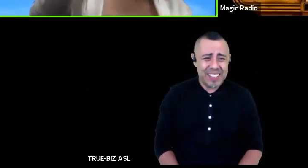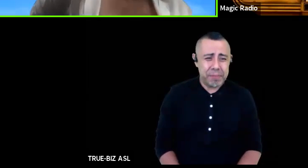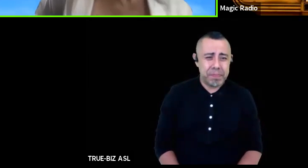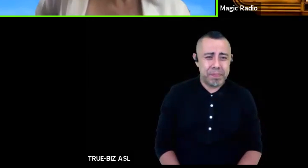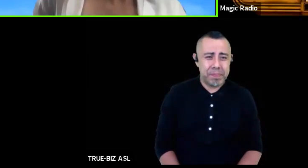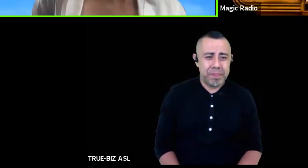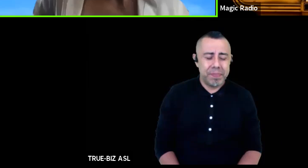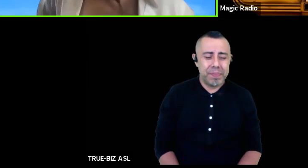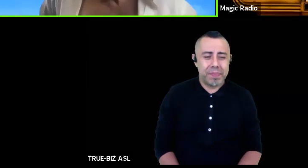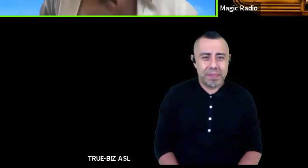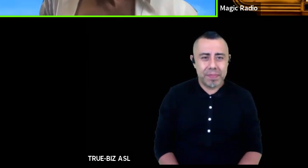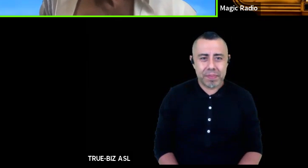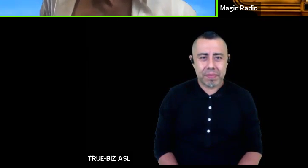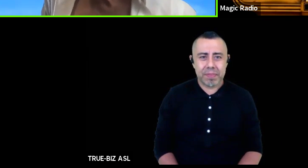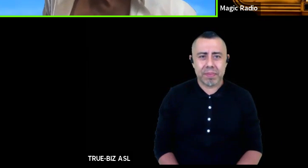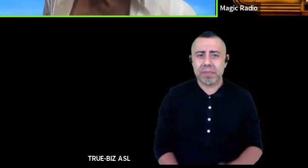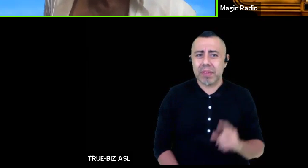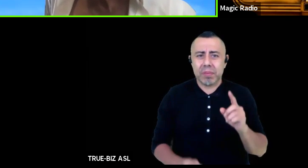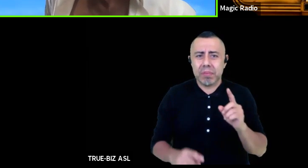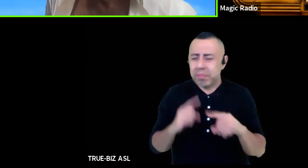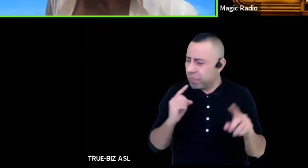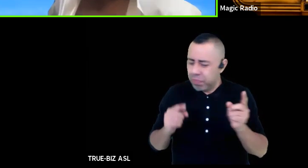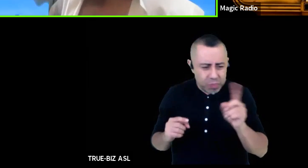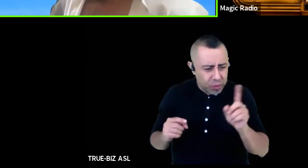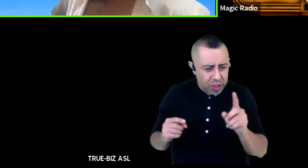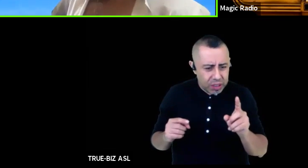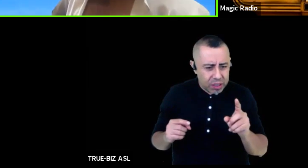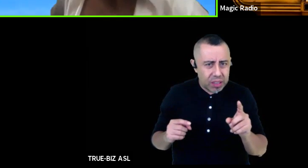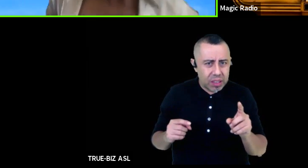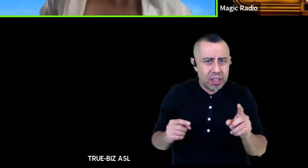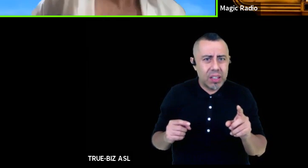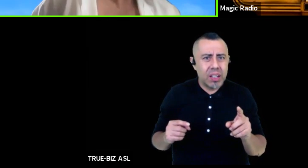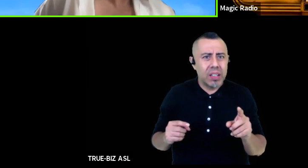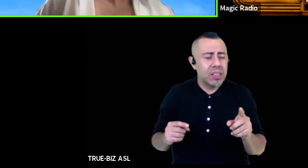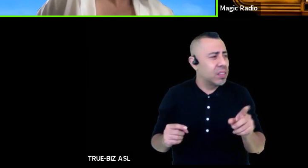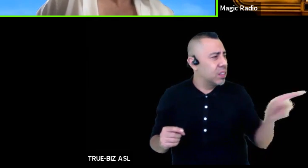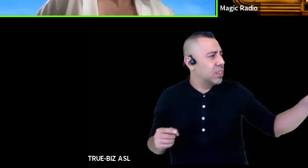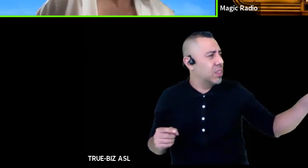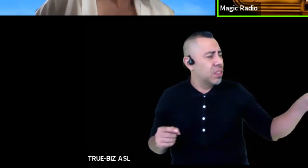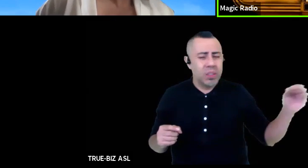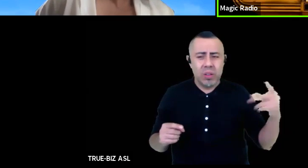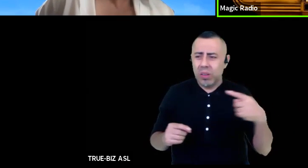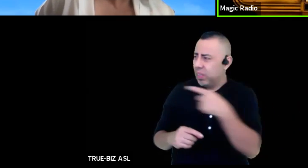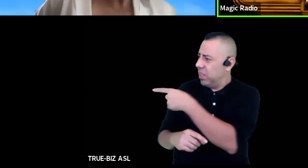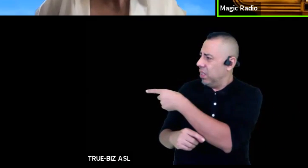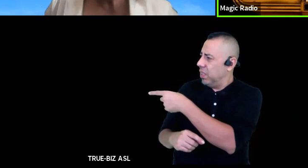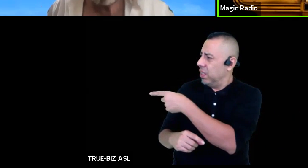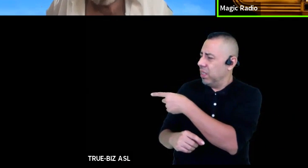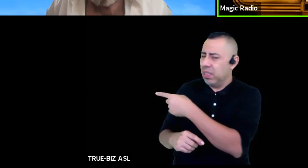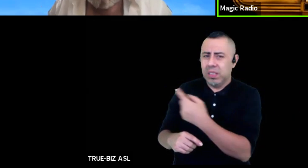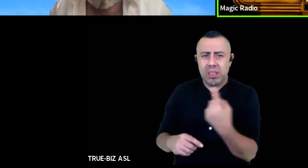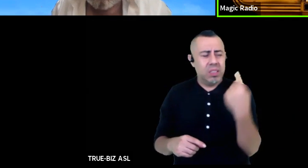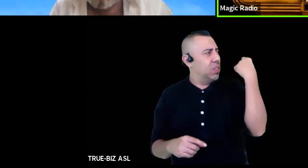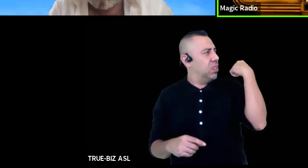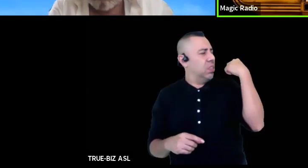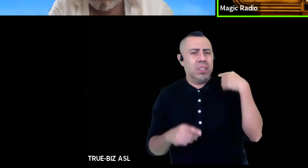what direction did I head for? I don't who is that?